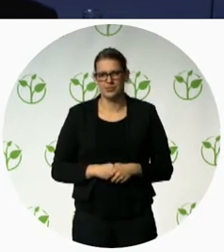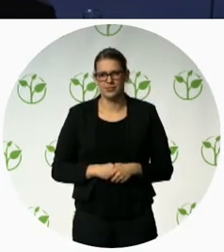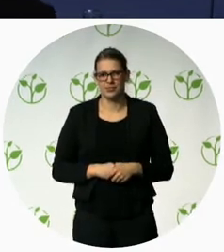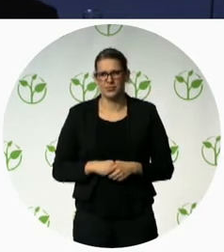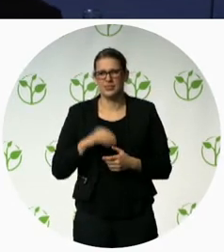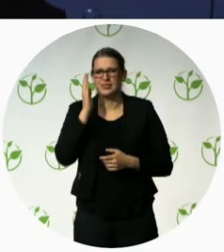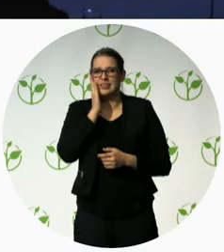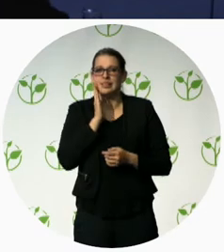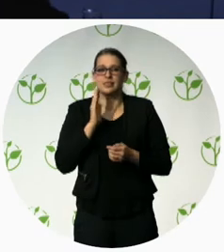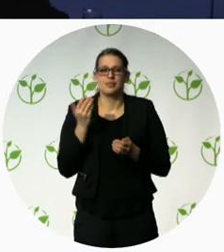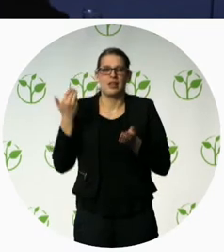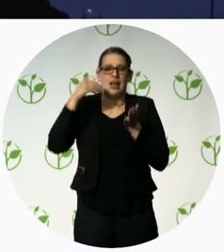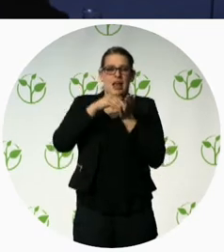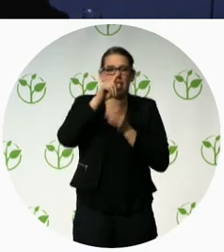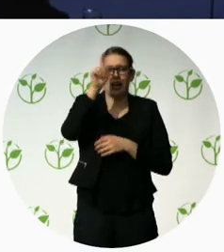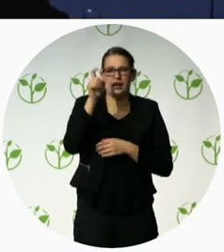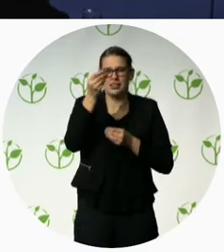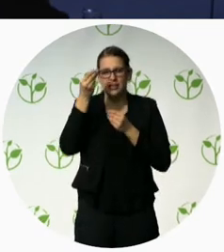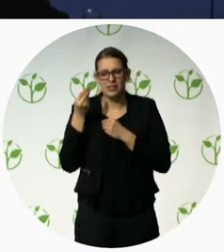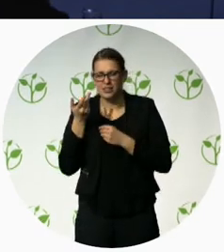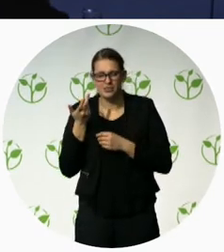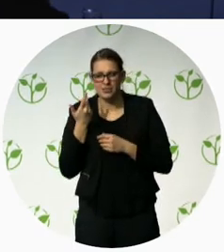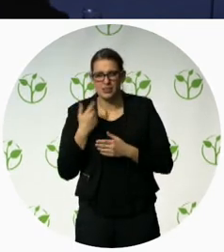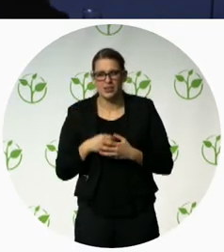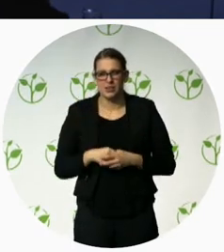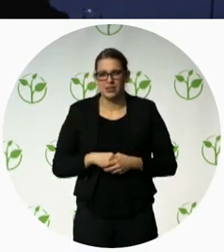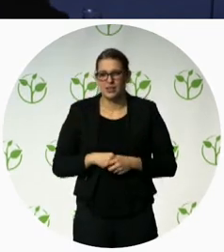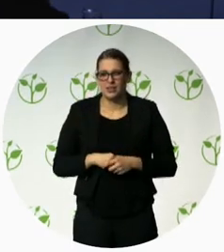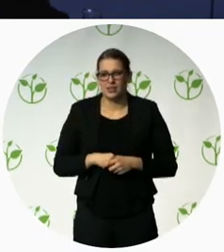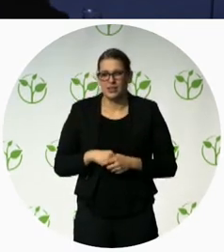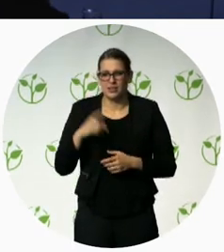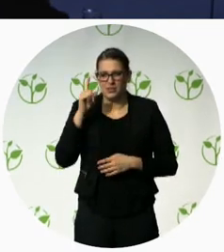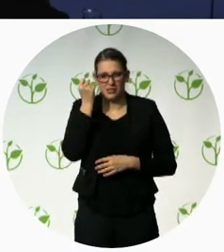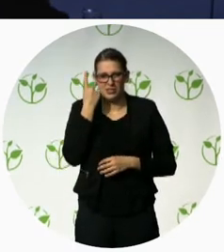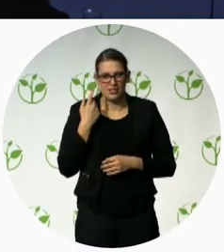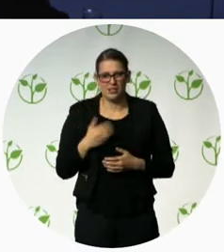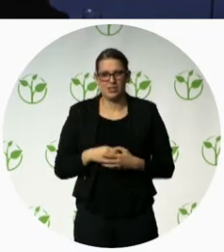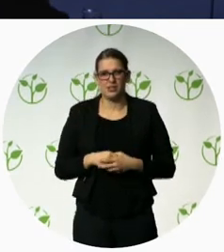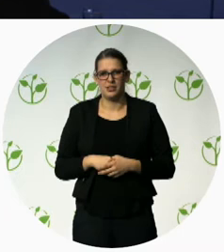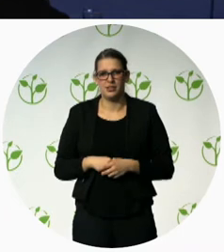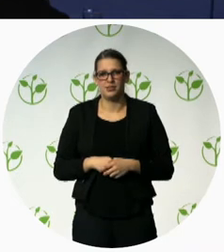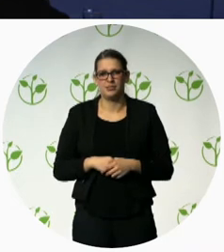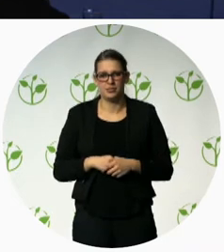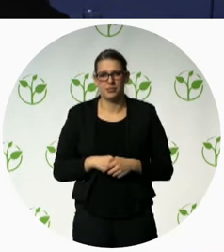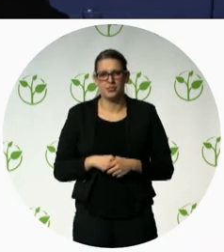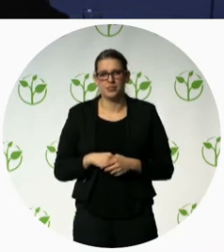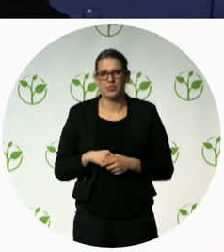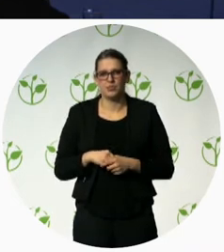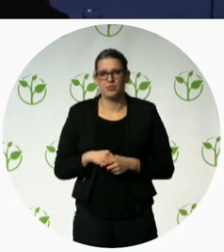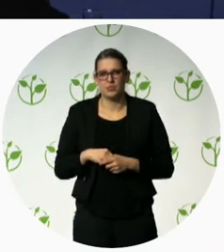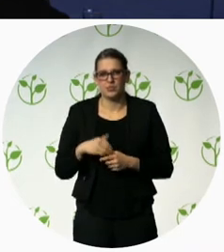people with disabilities that don't have I mean as you mentioned about the different disability categories the